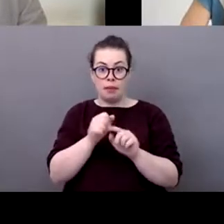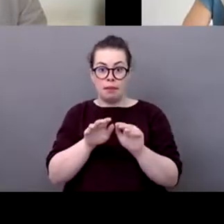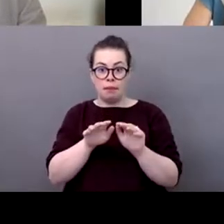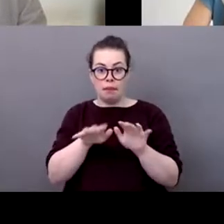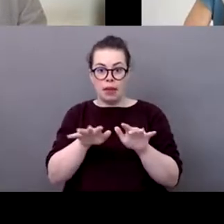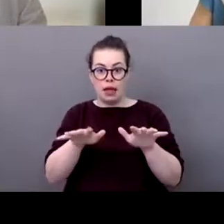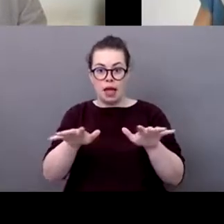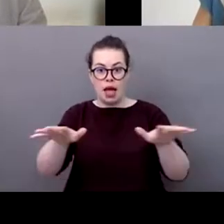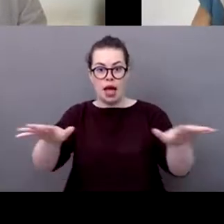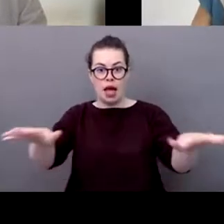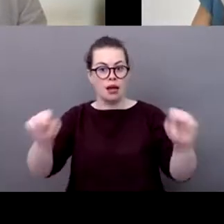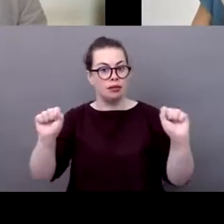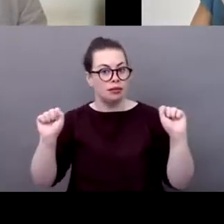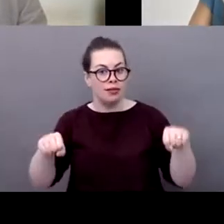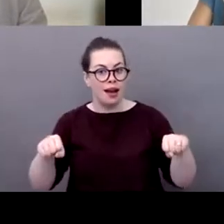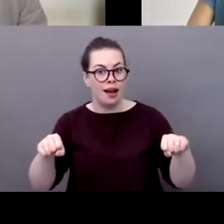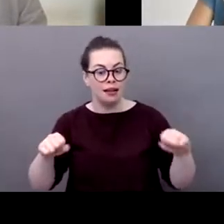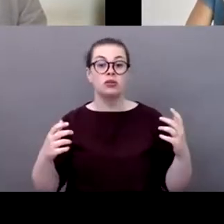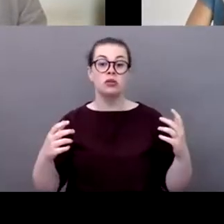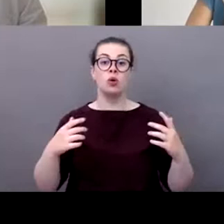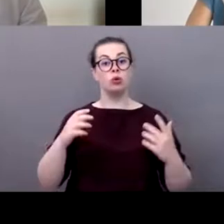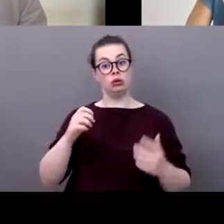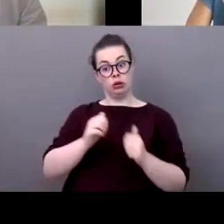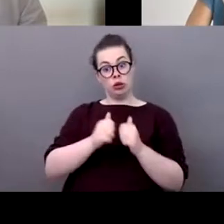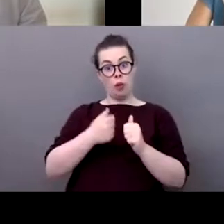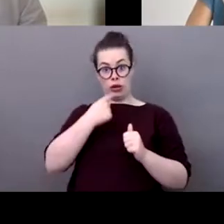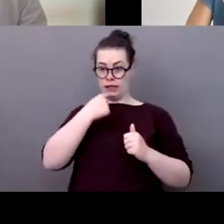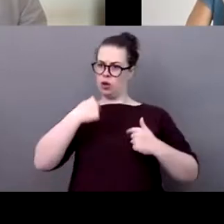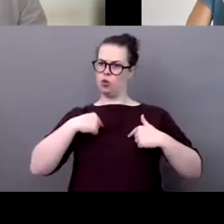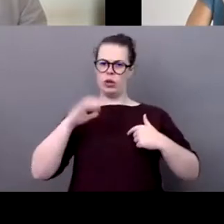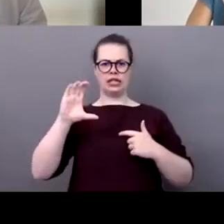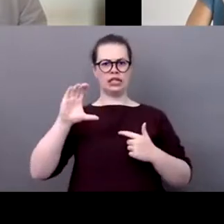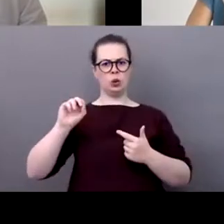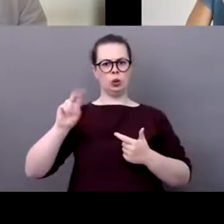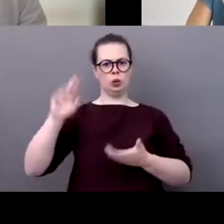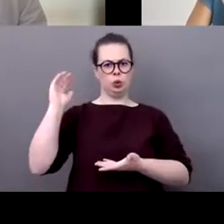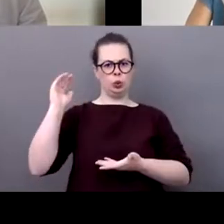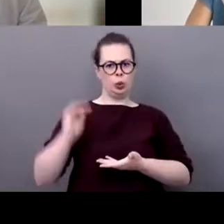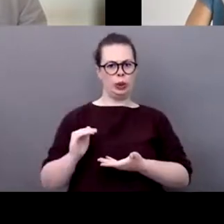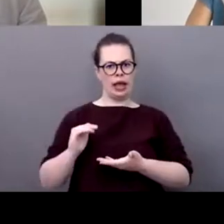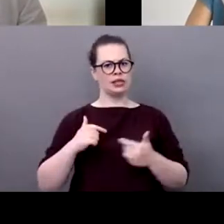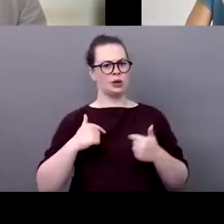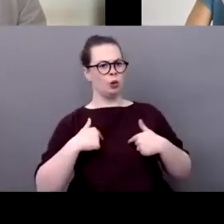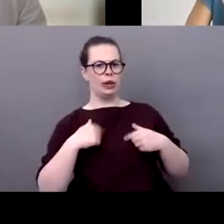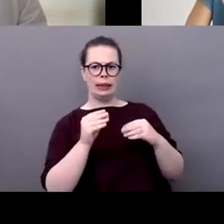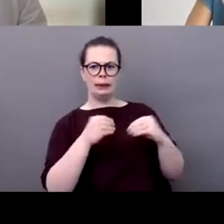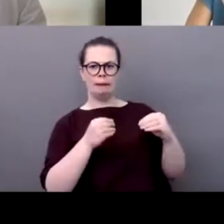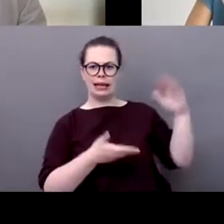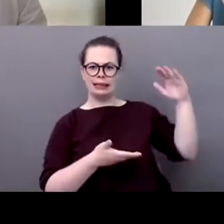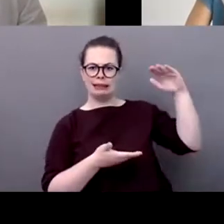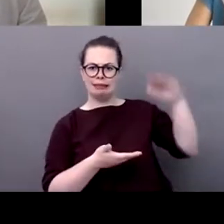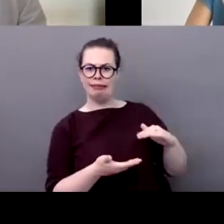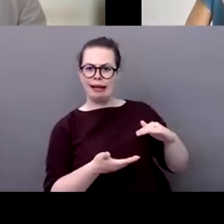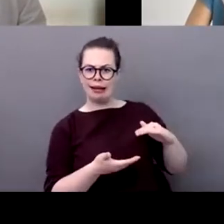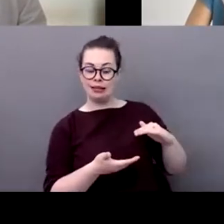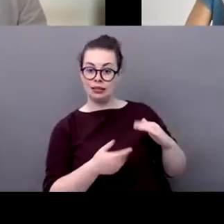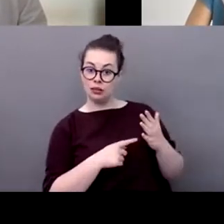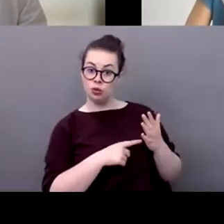to actually reduce their carbon emissions etc but the impact if those french soccer